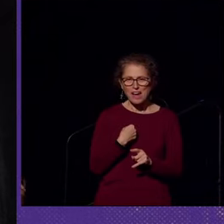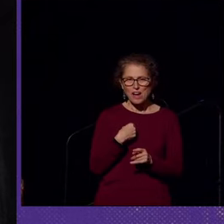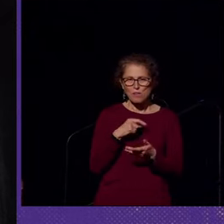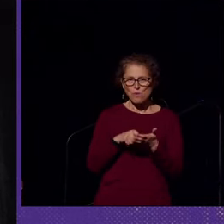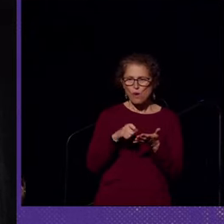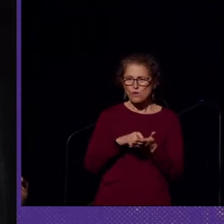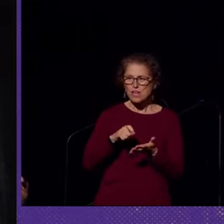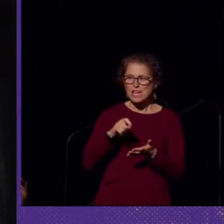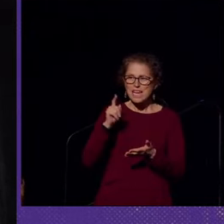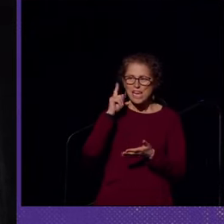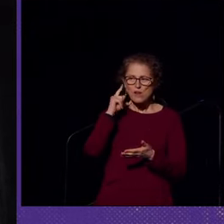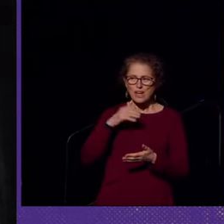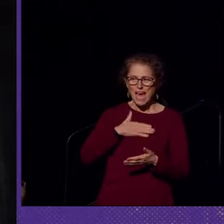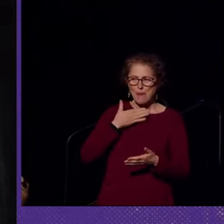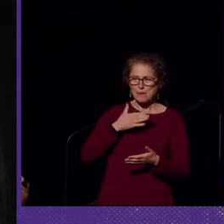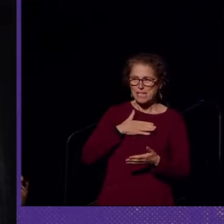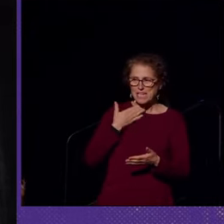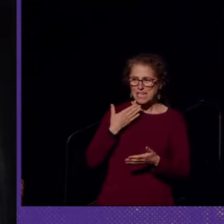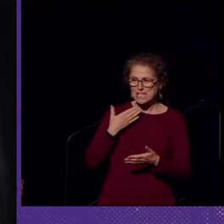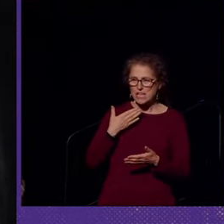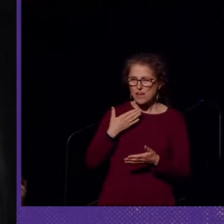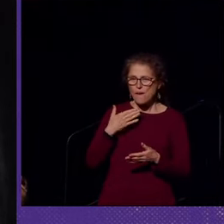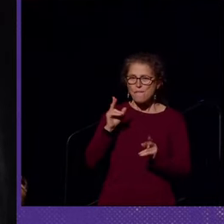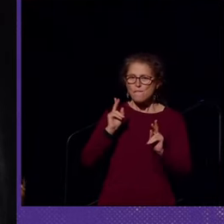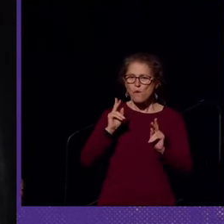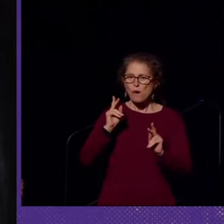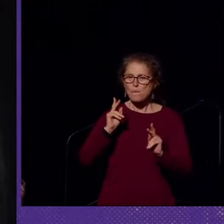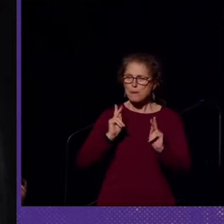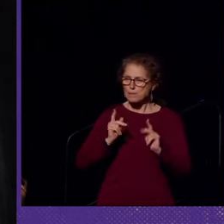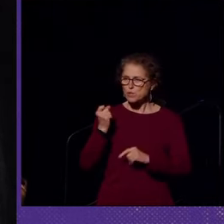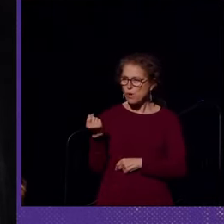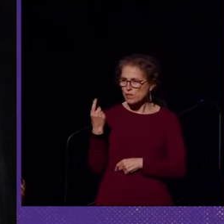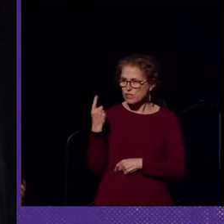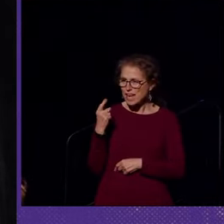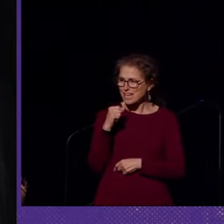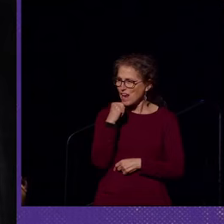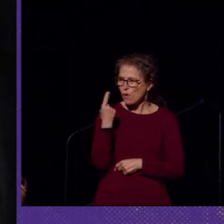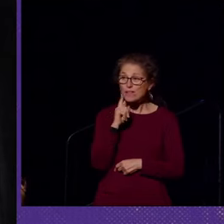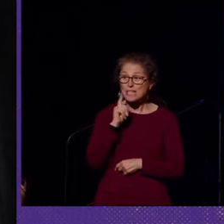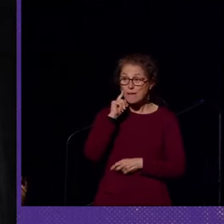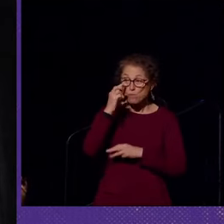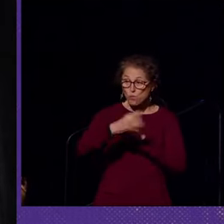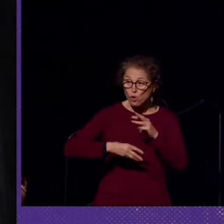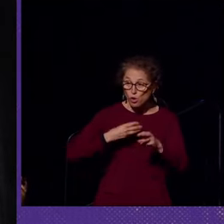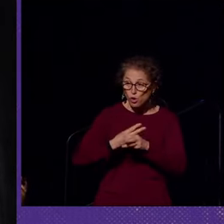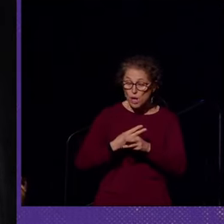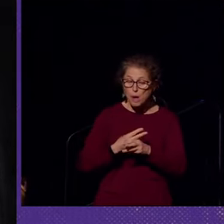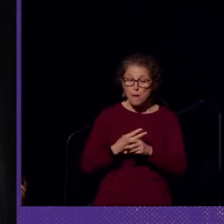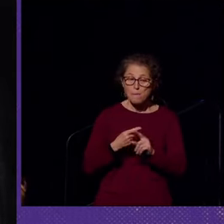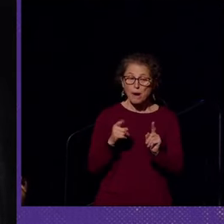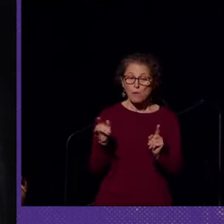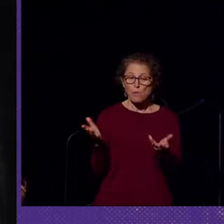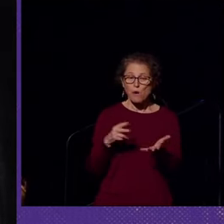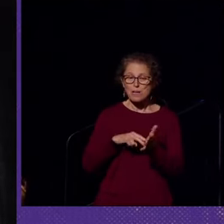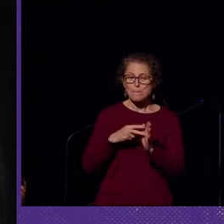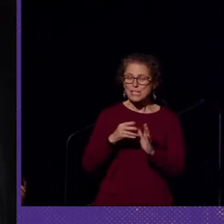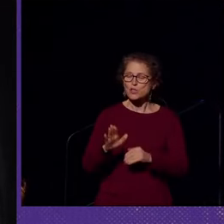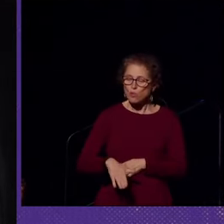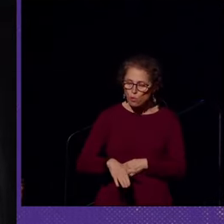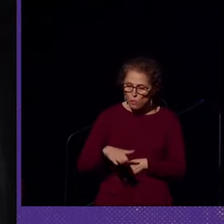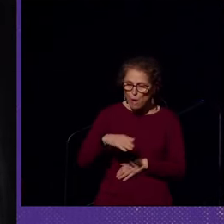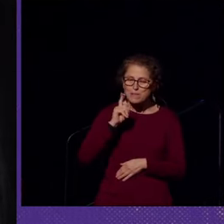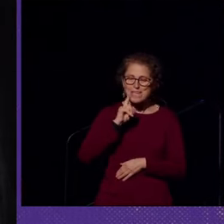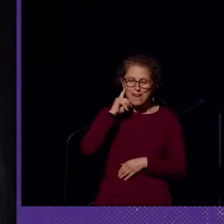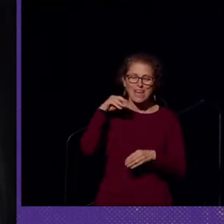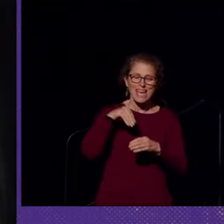for everybody to understand, not just the deaf world, but what it also means to grow up deaf, in a hearing